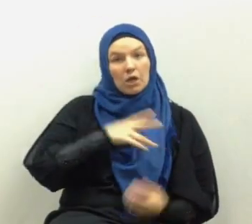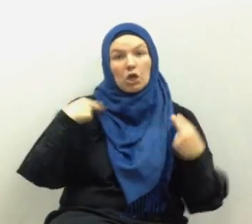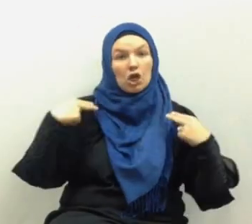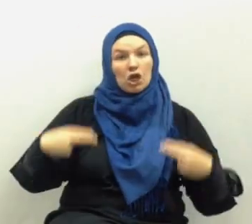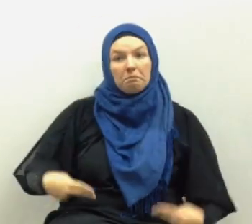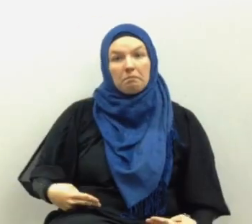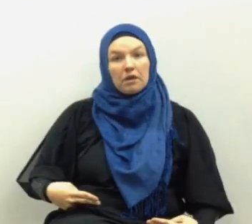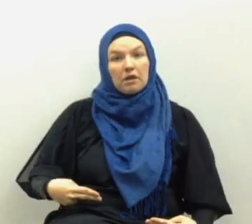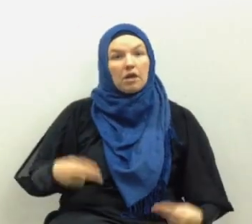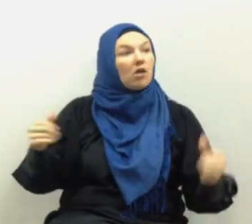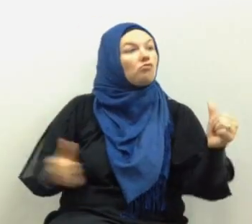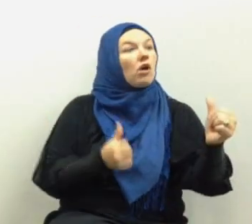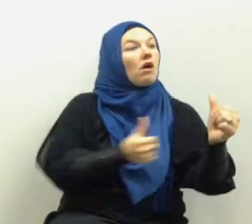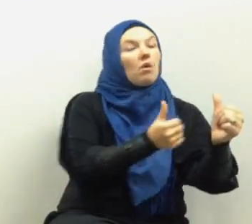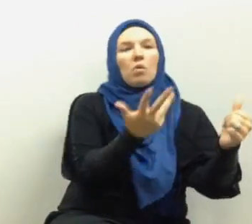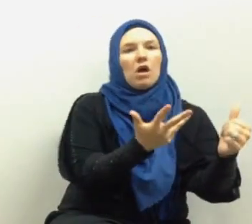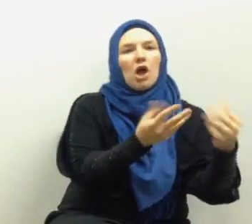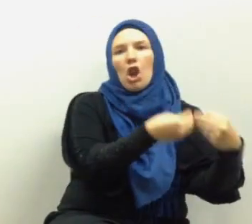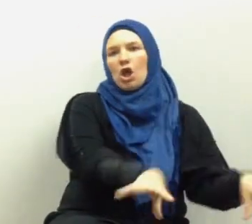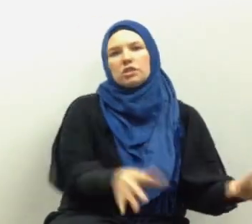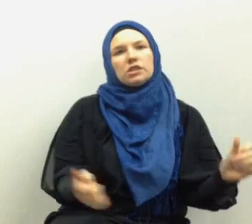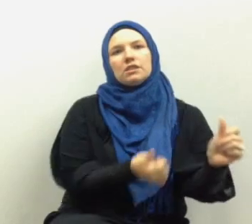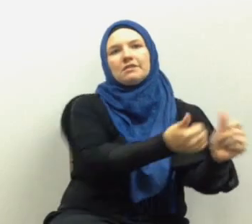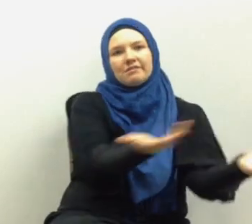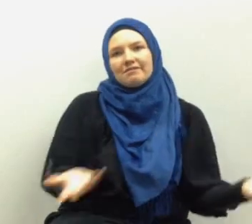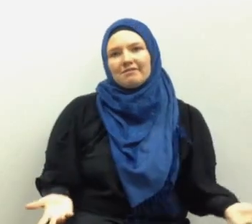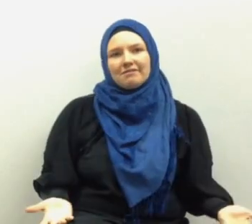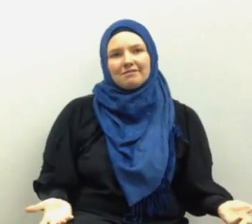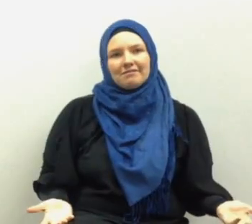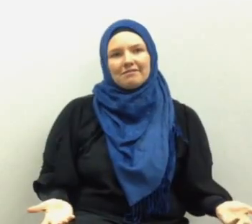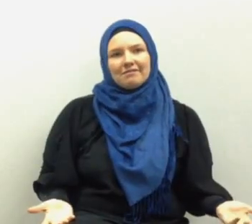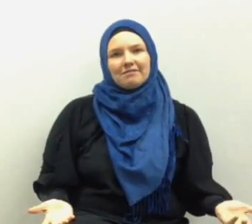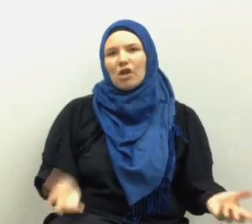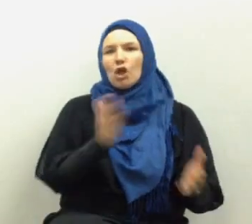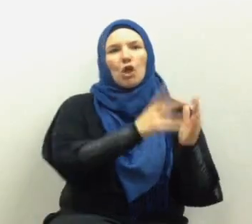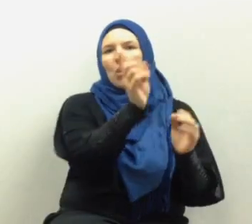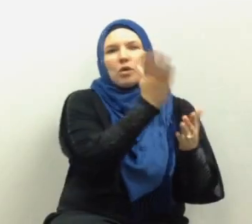is running towards nothing but loss except